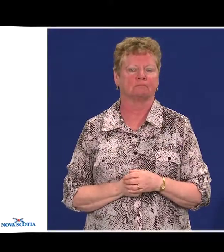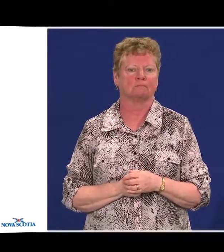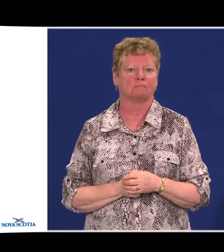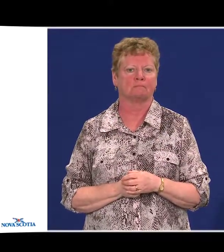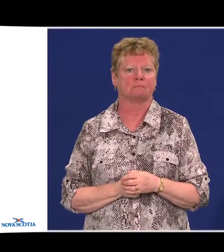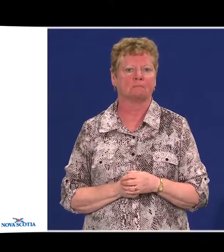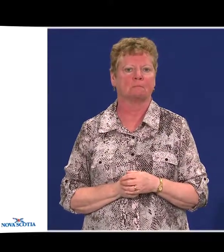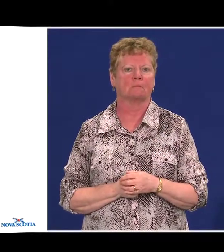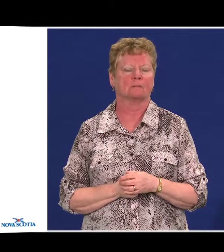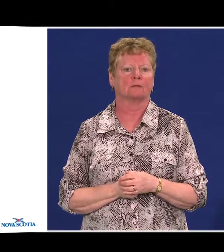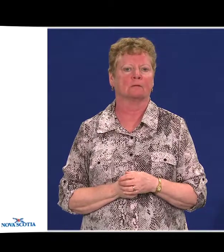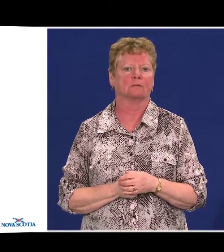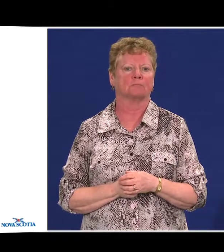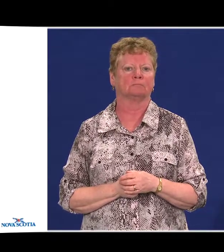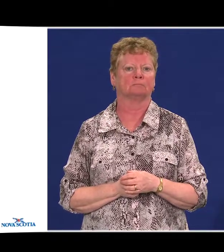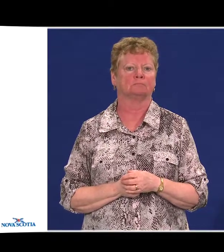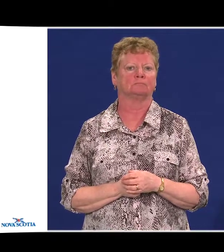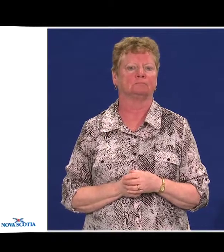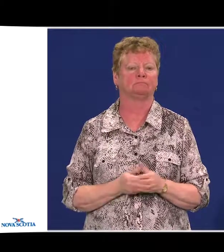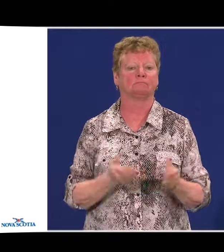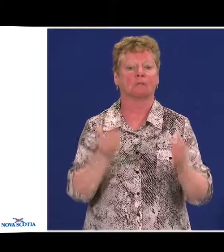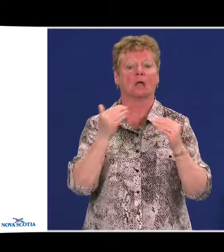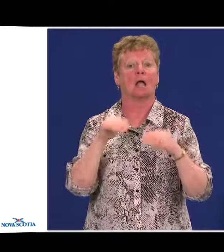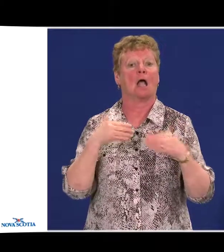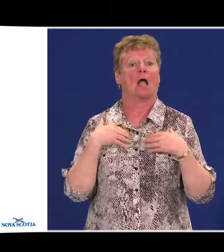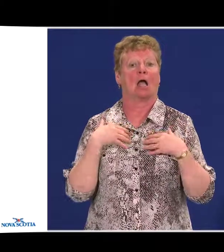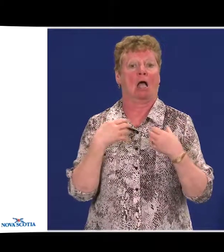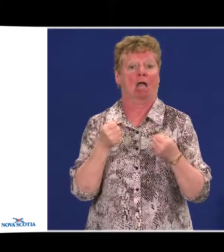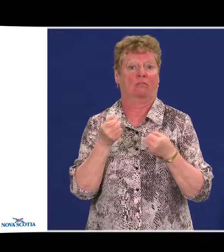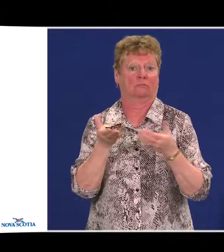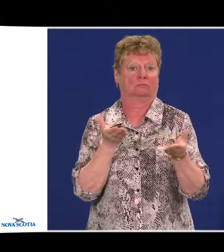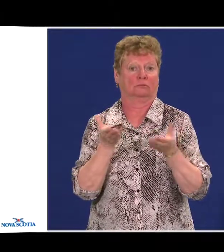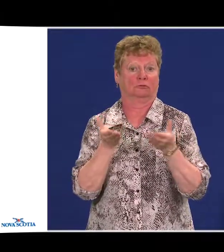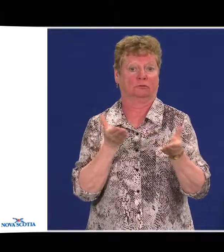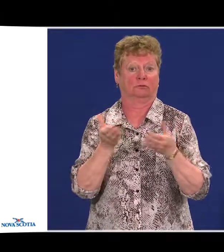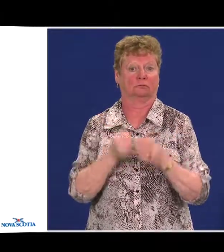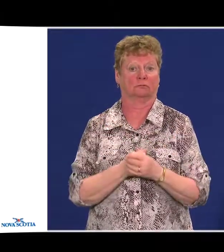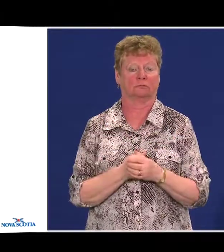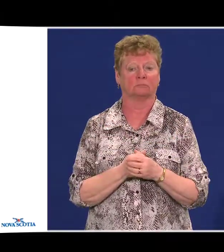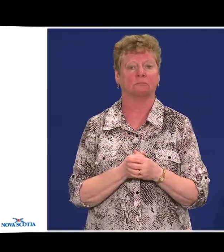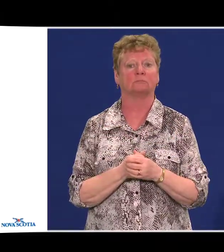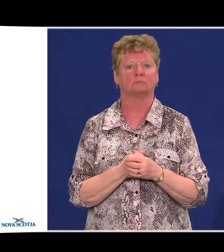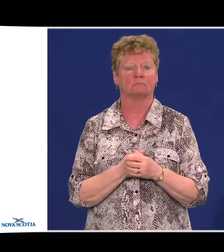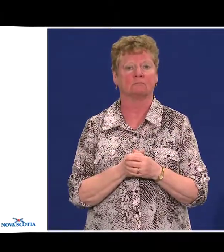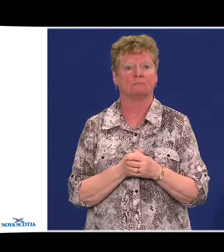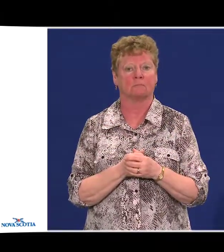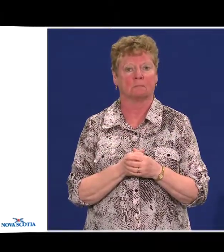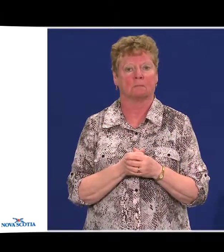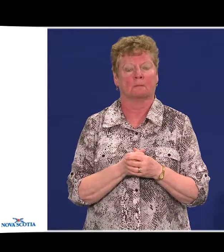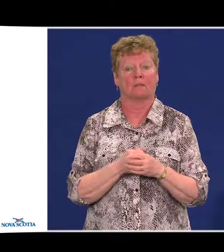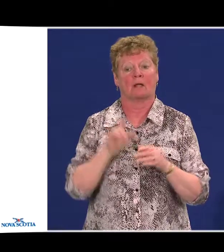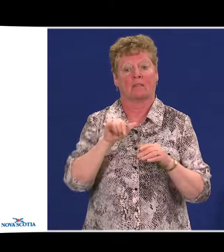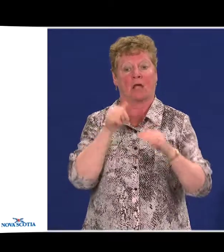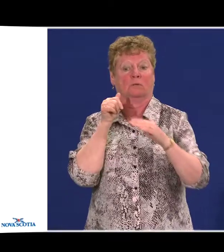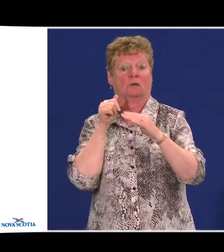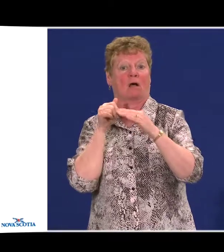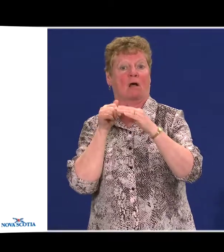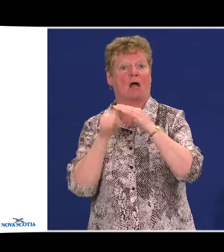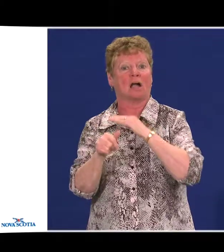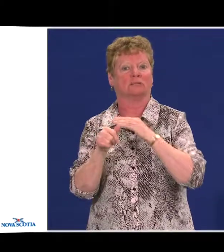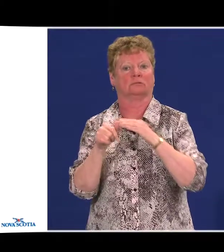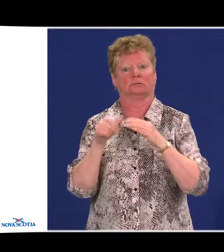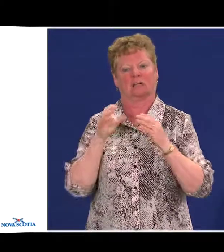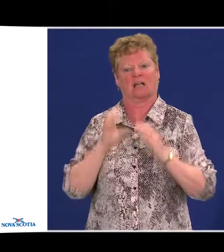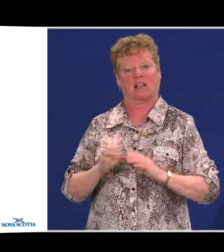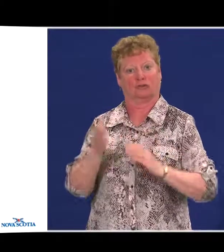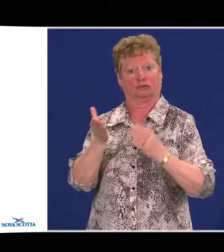And lastly, health services. Health services were originally captured under the focus area of